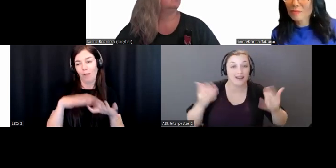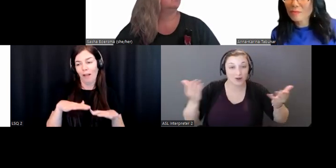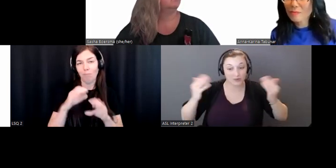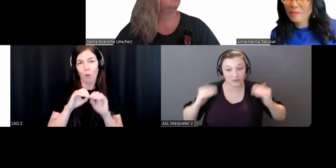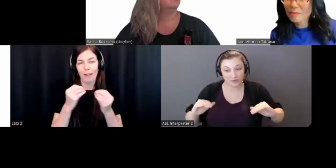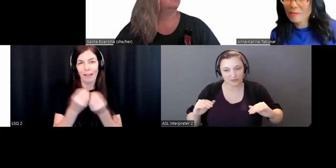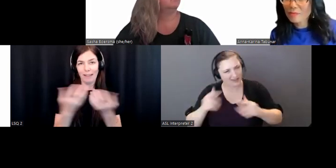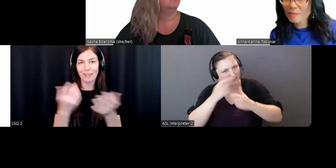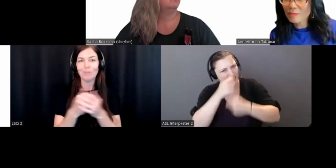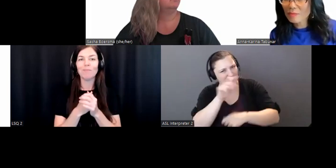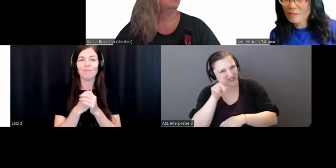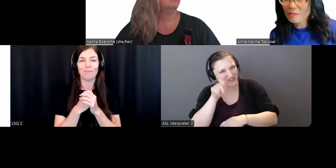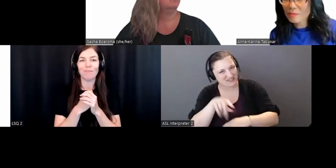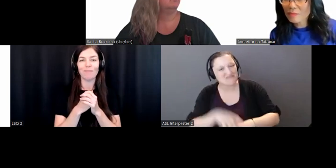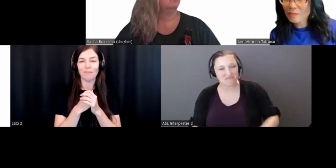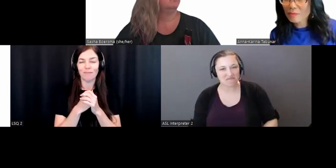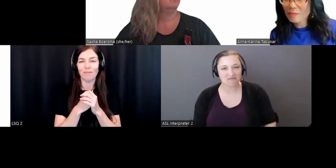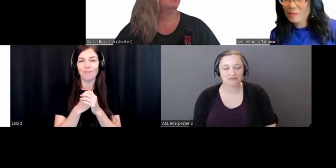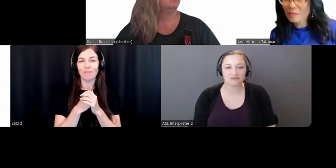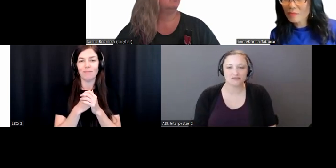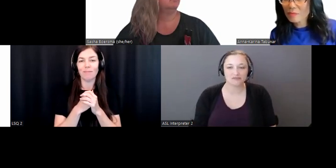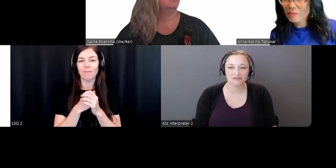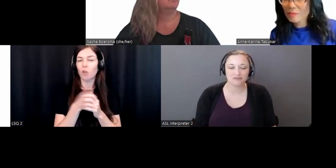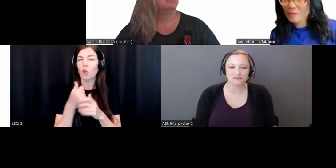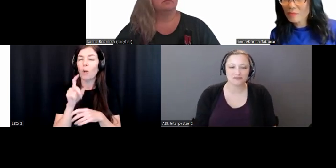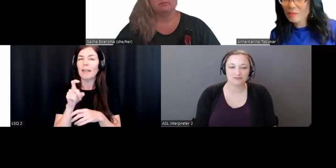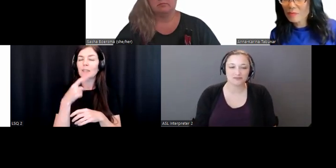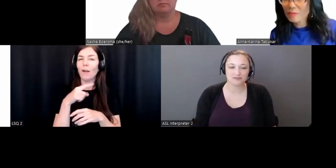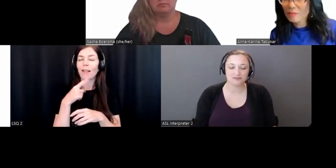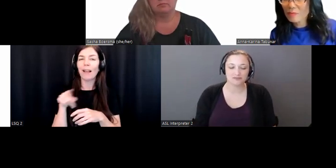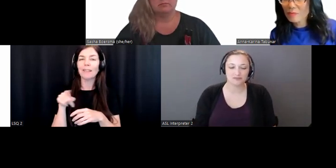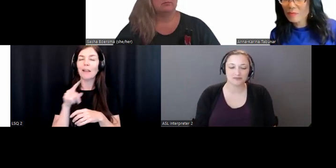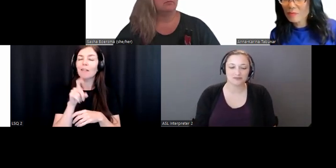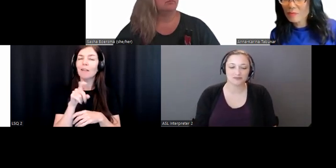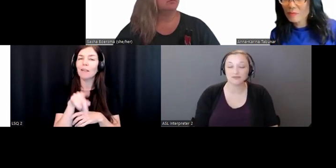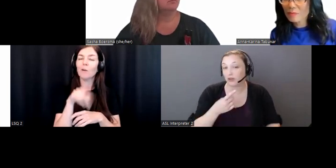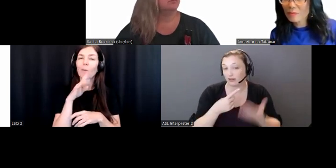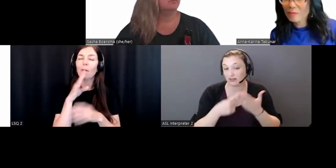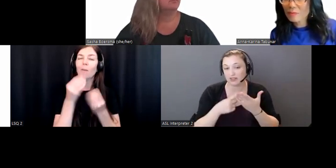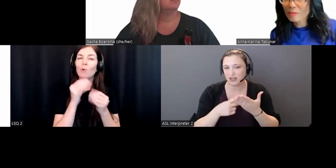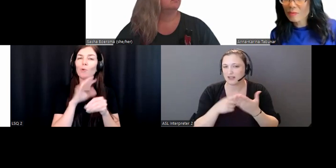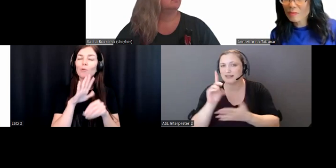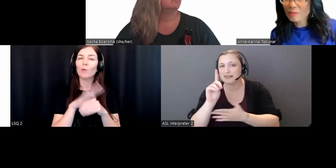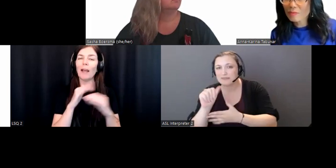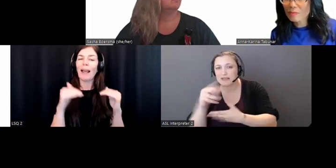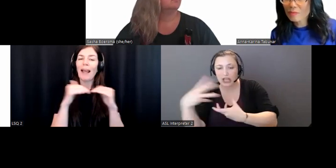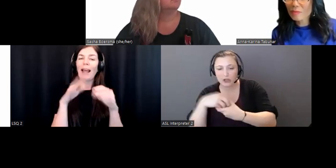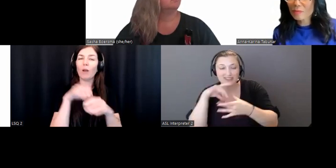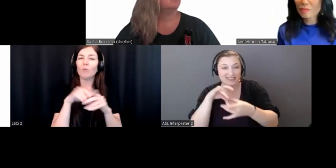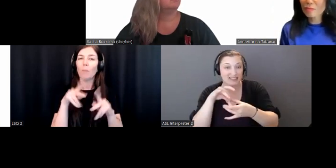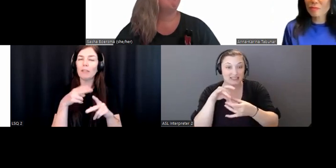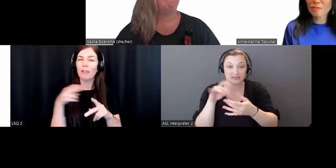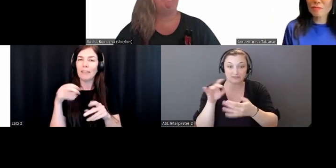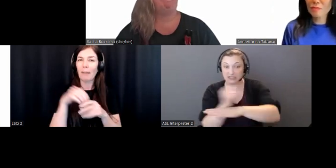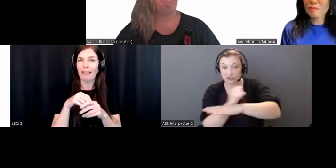really interesting question here. You talked a lot about disability inclusion in the industry. I took television broadcasting